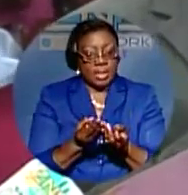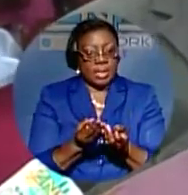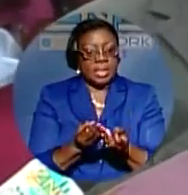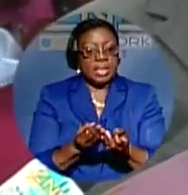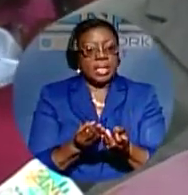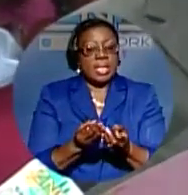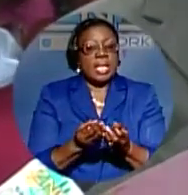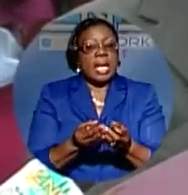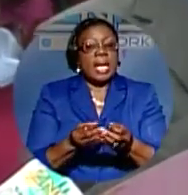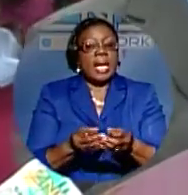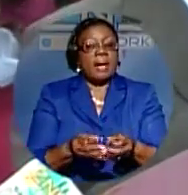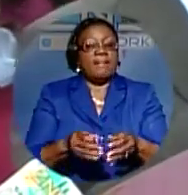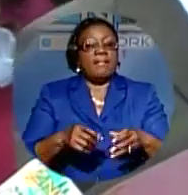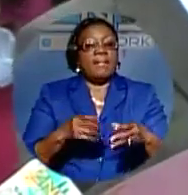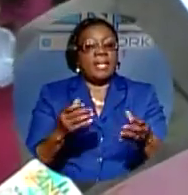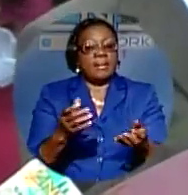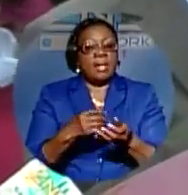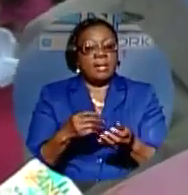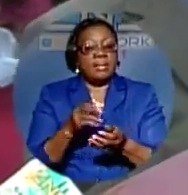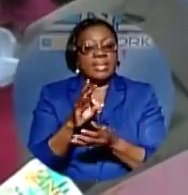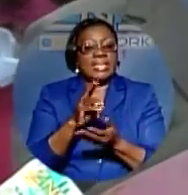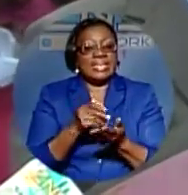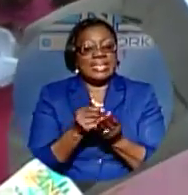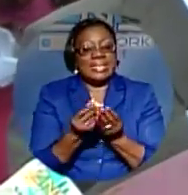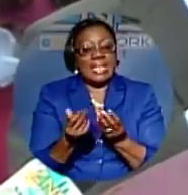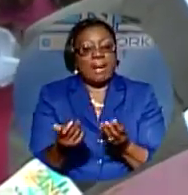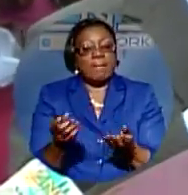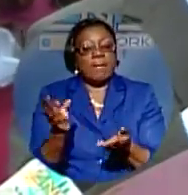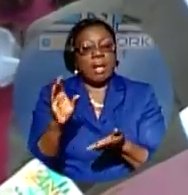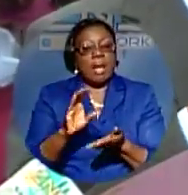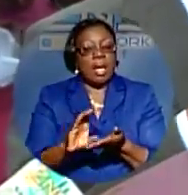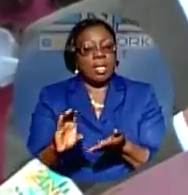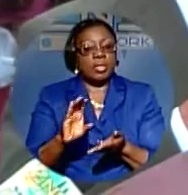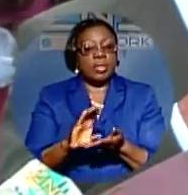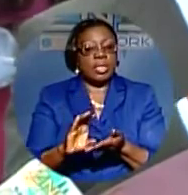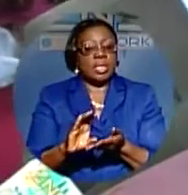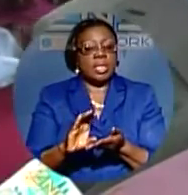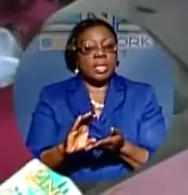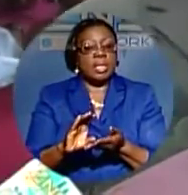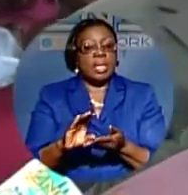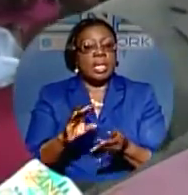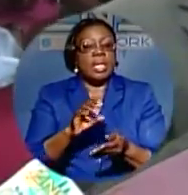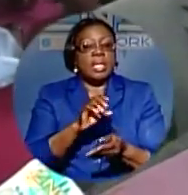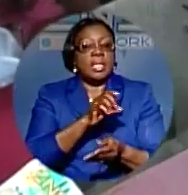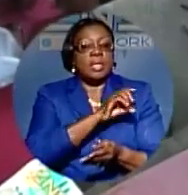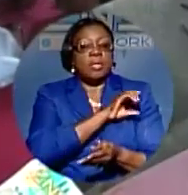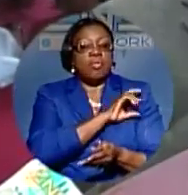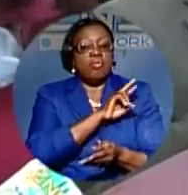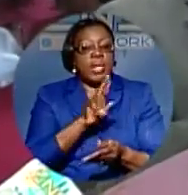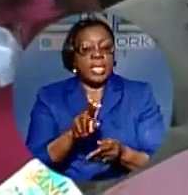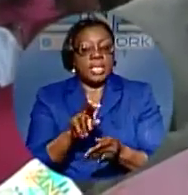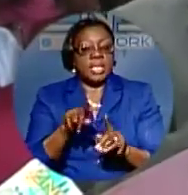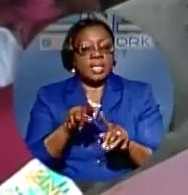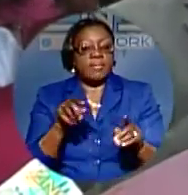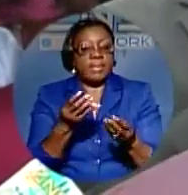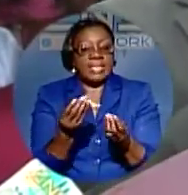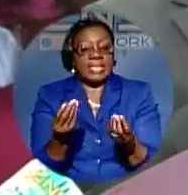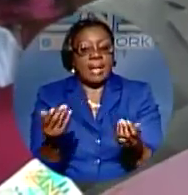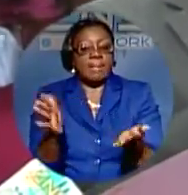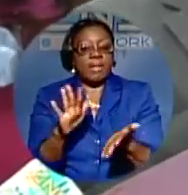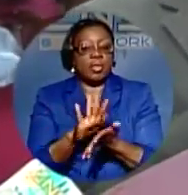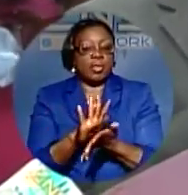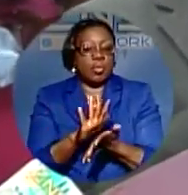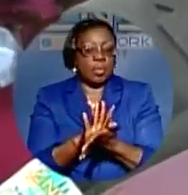Rangers nationwide from 33 schools. Of the 62 new recruits